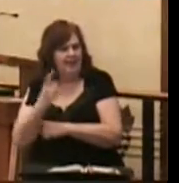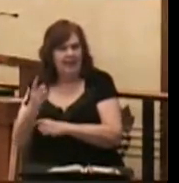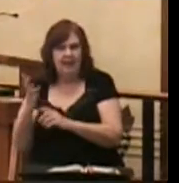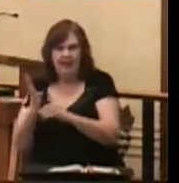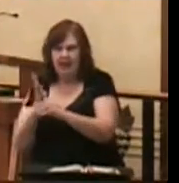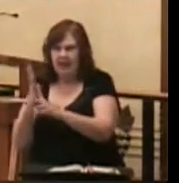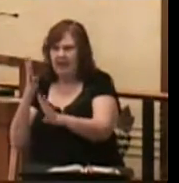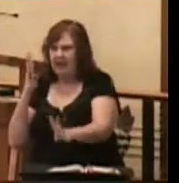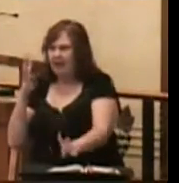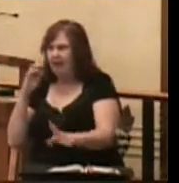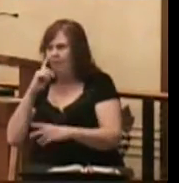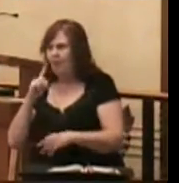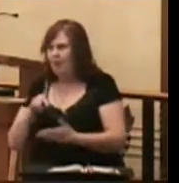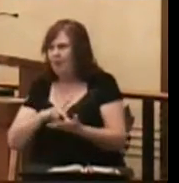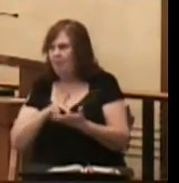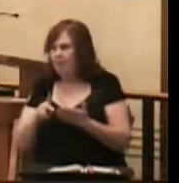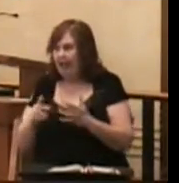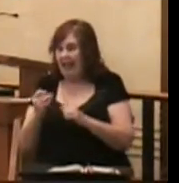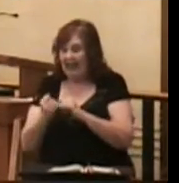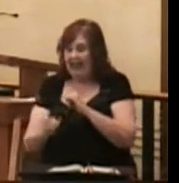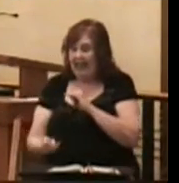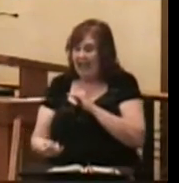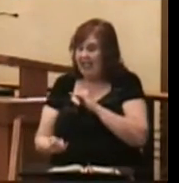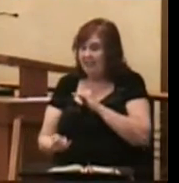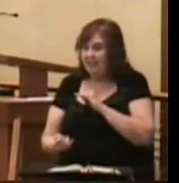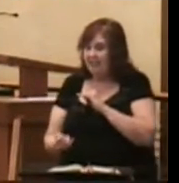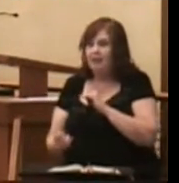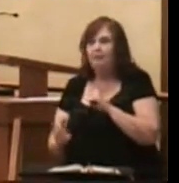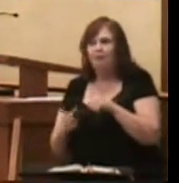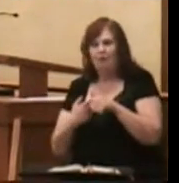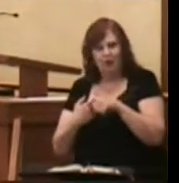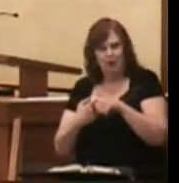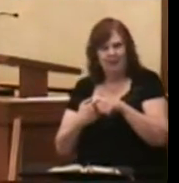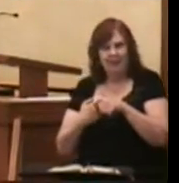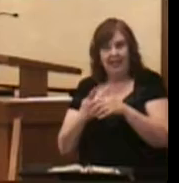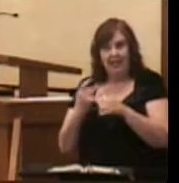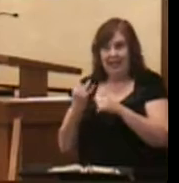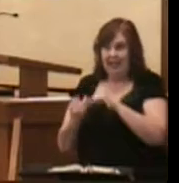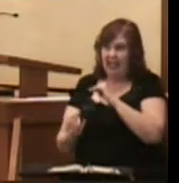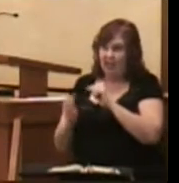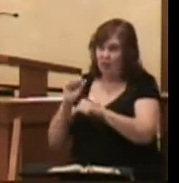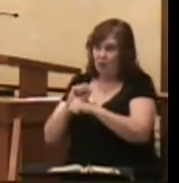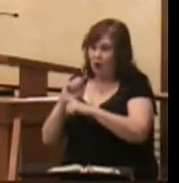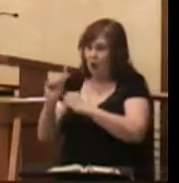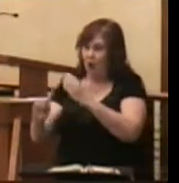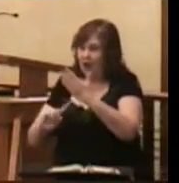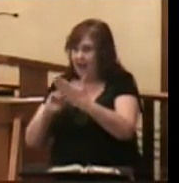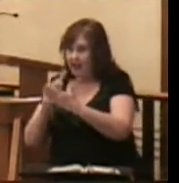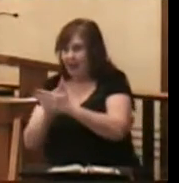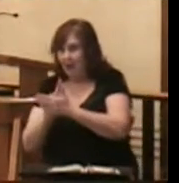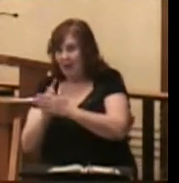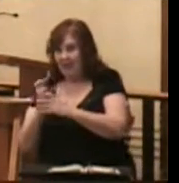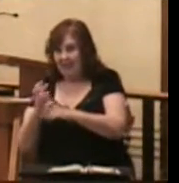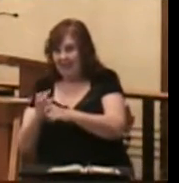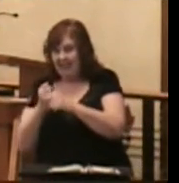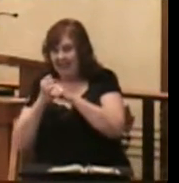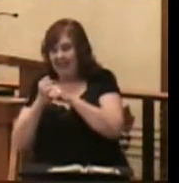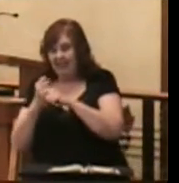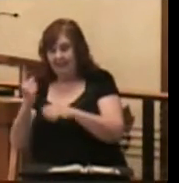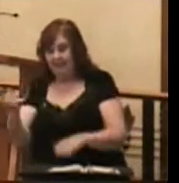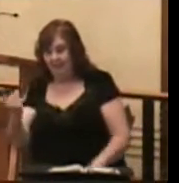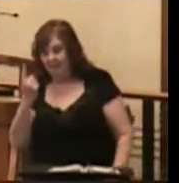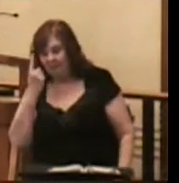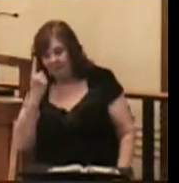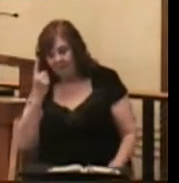line up for their pay, the last being first. And when those last, having worked just one hour, get to the